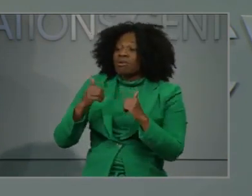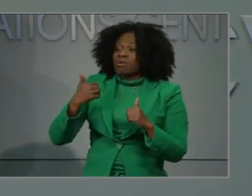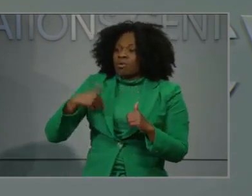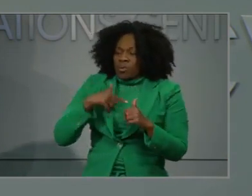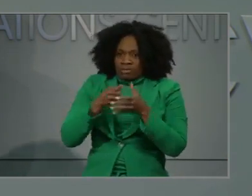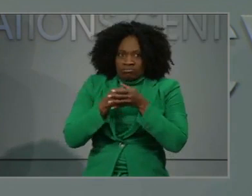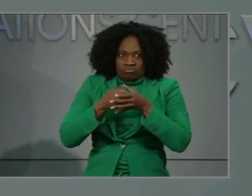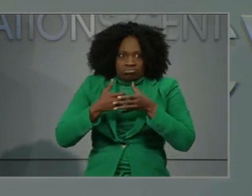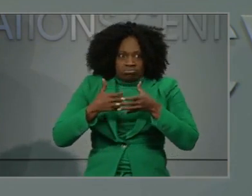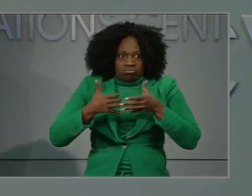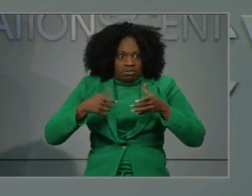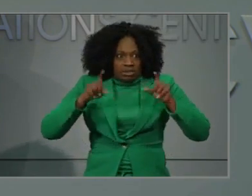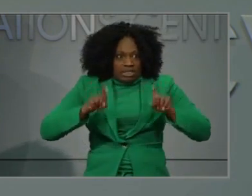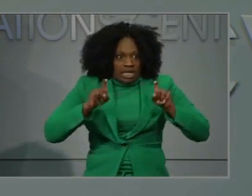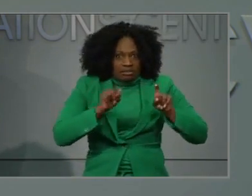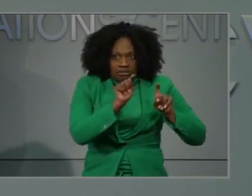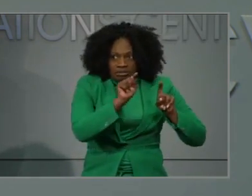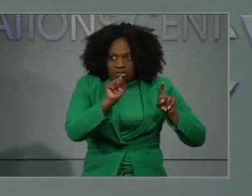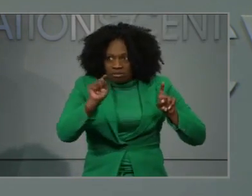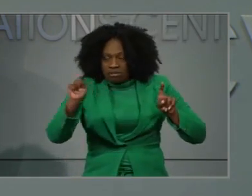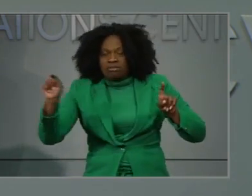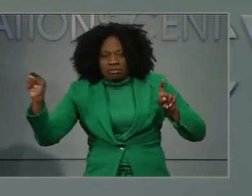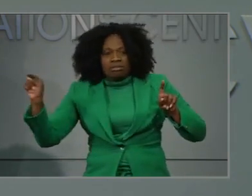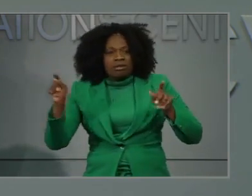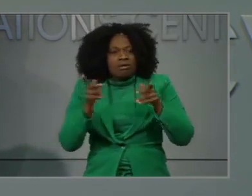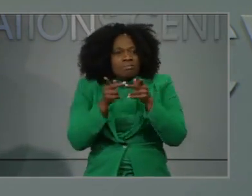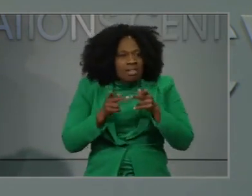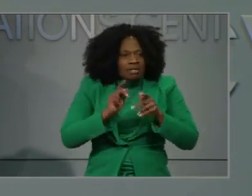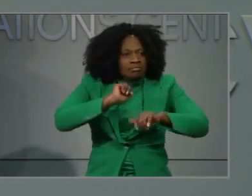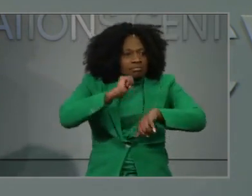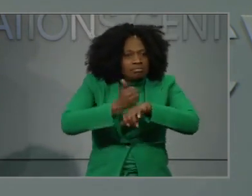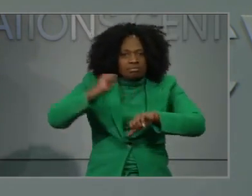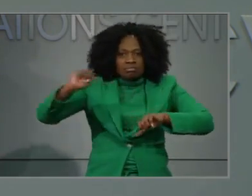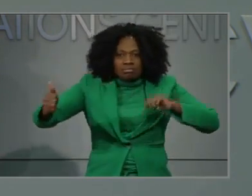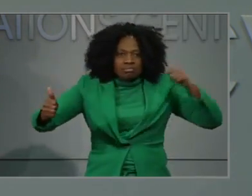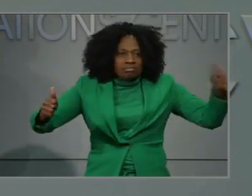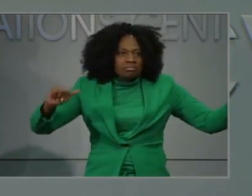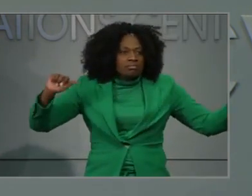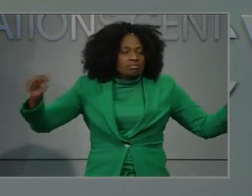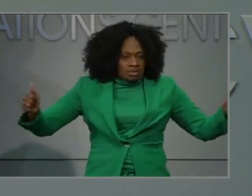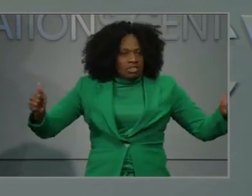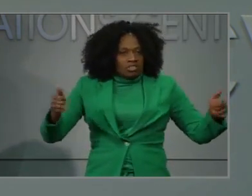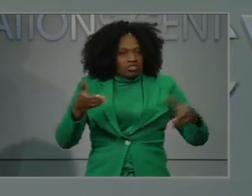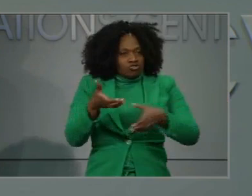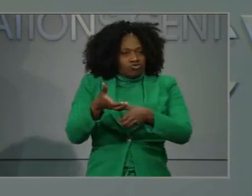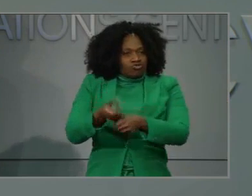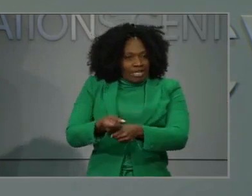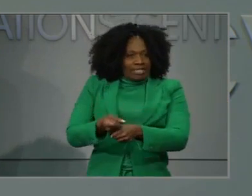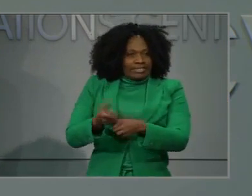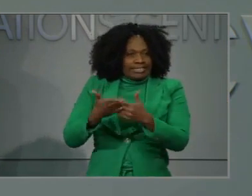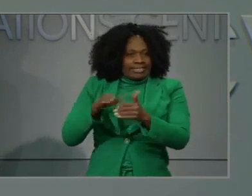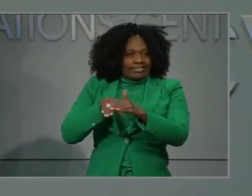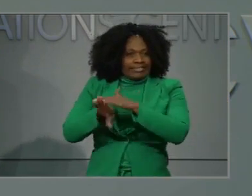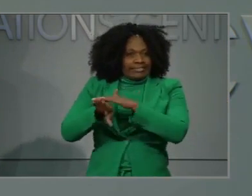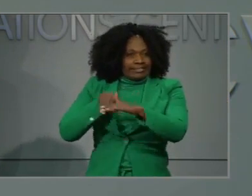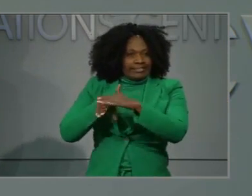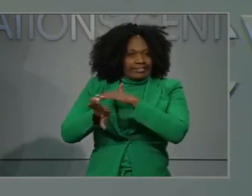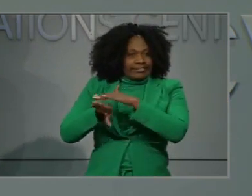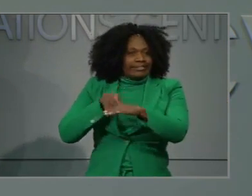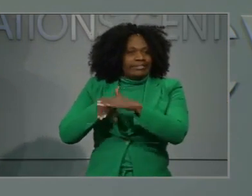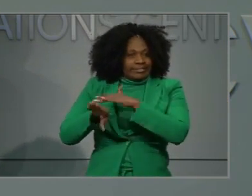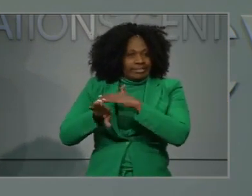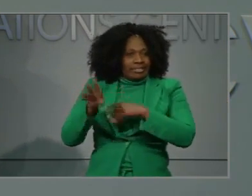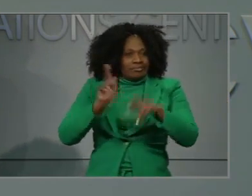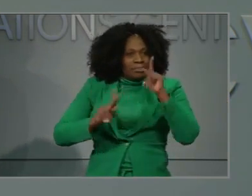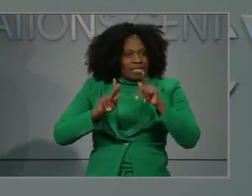expanding testing capacity that these sites need to be in places that are trusted and easily accessed by our communities